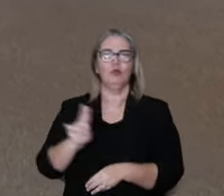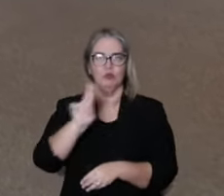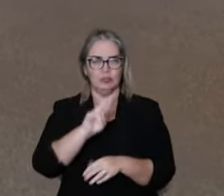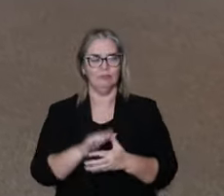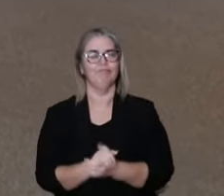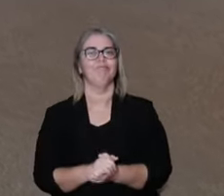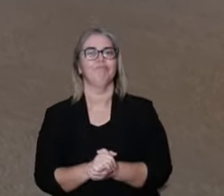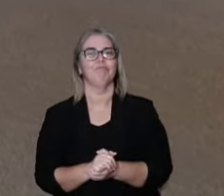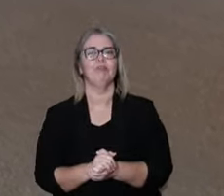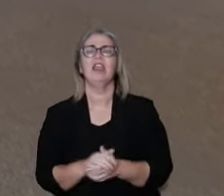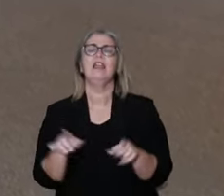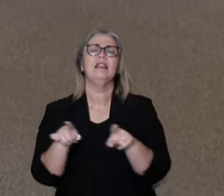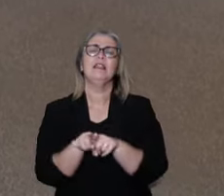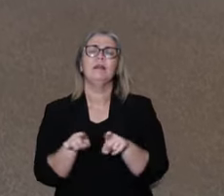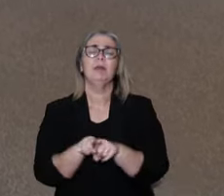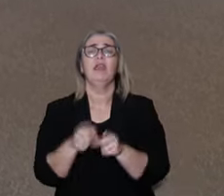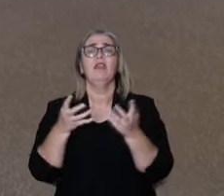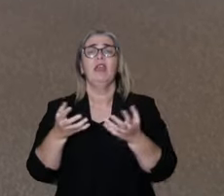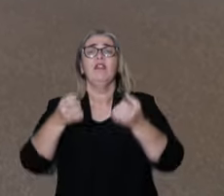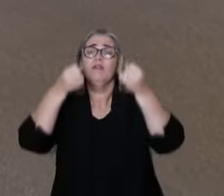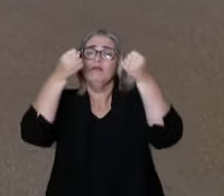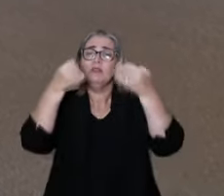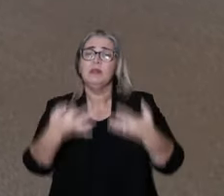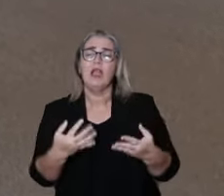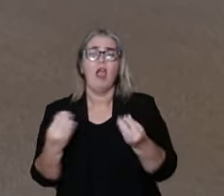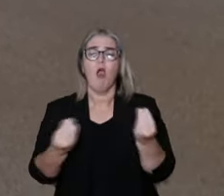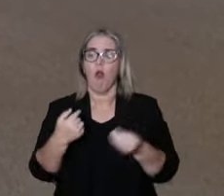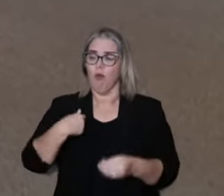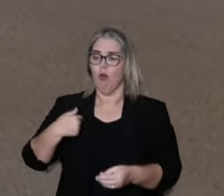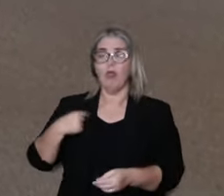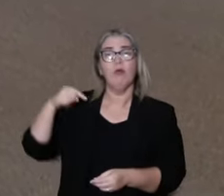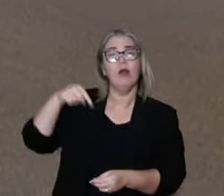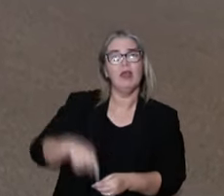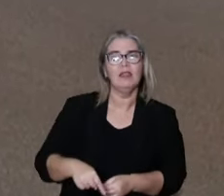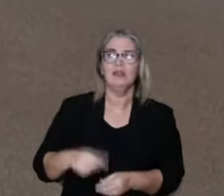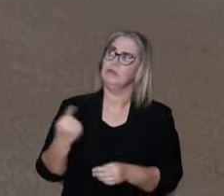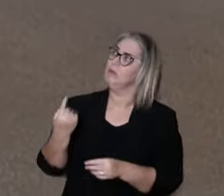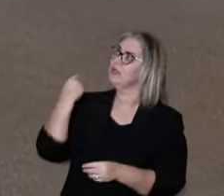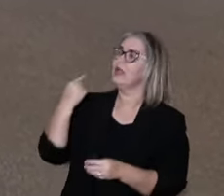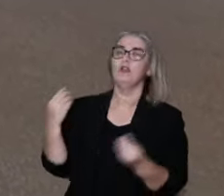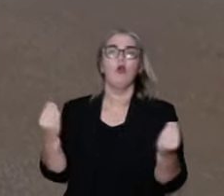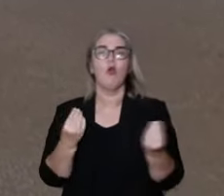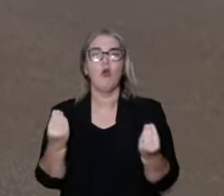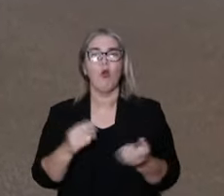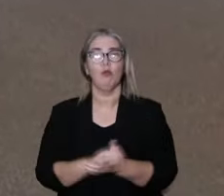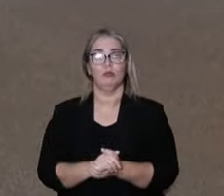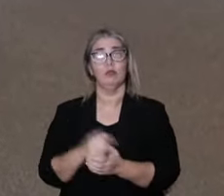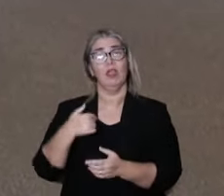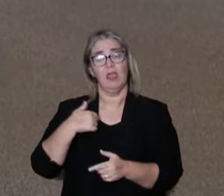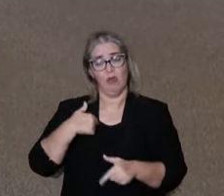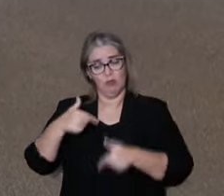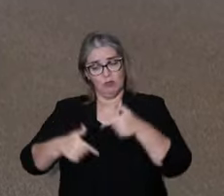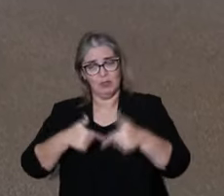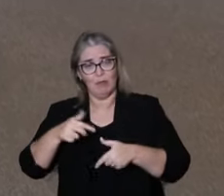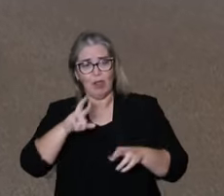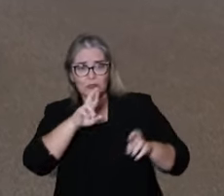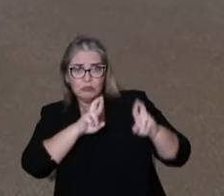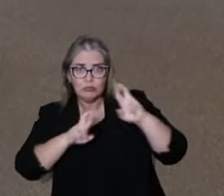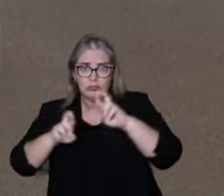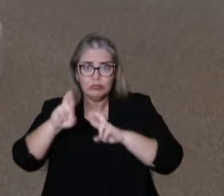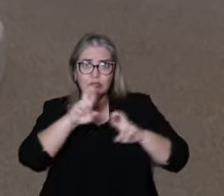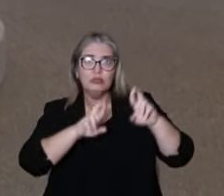in the whole world. And I would like to tell you where I'm coming from. So I come from the